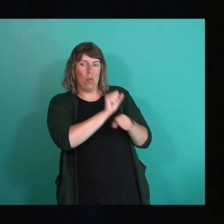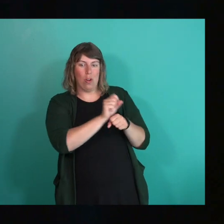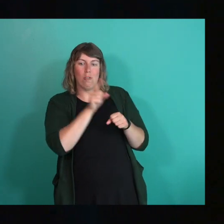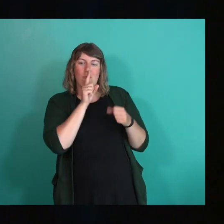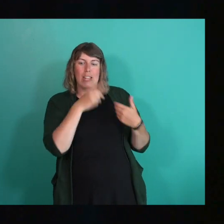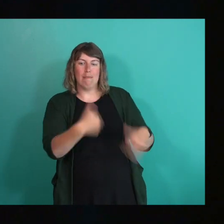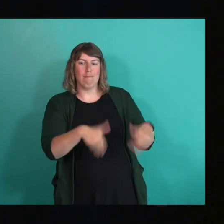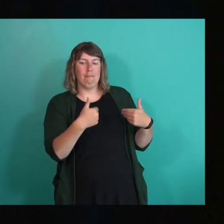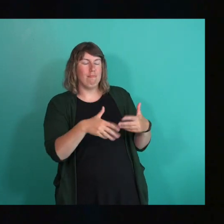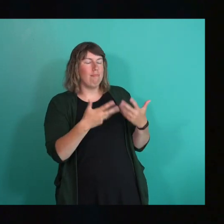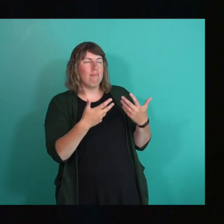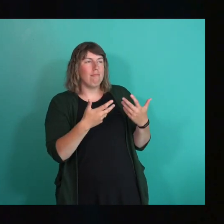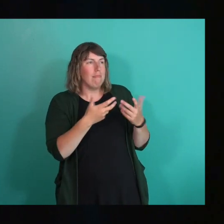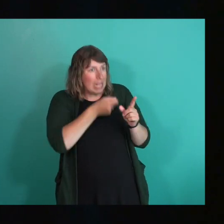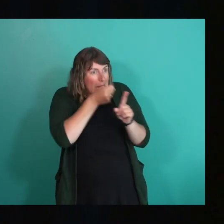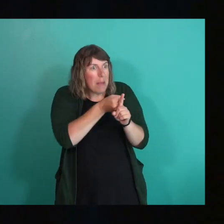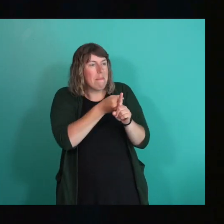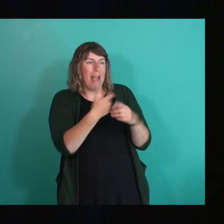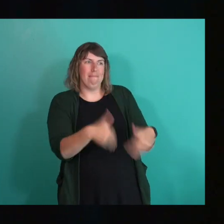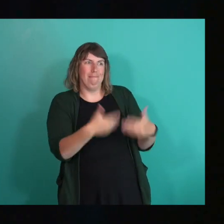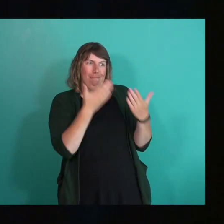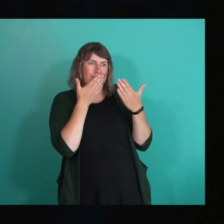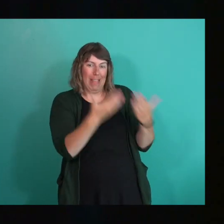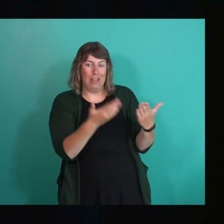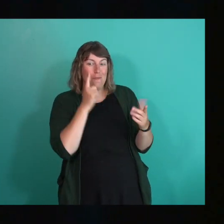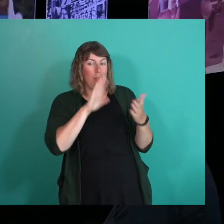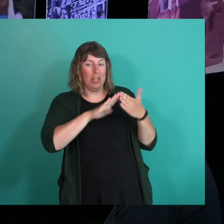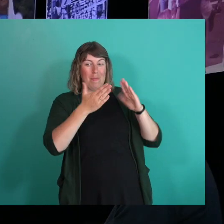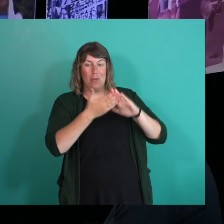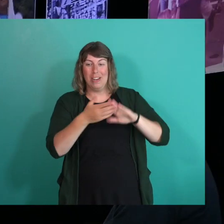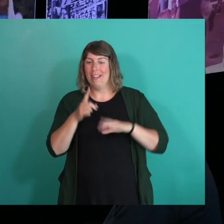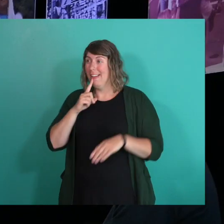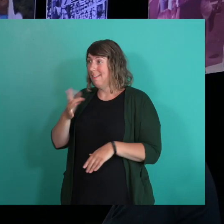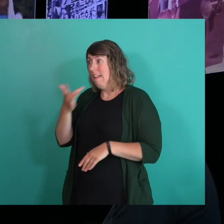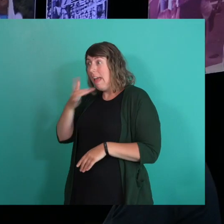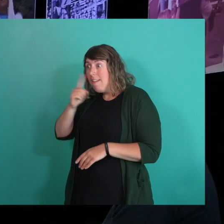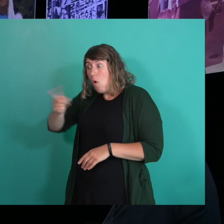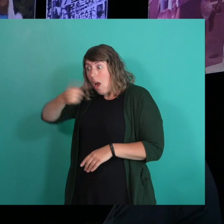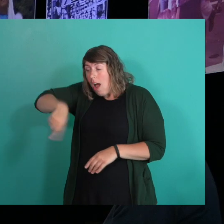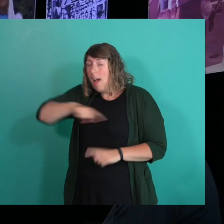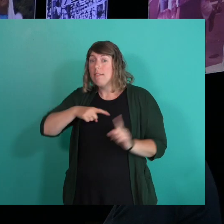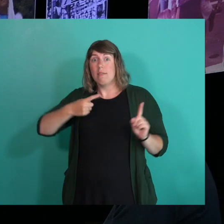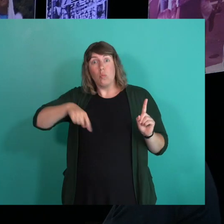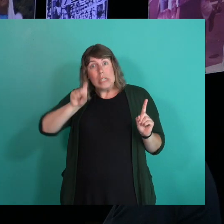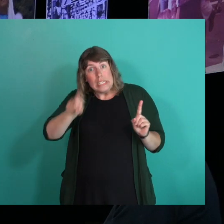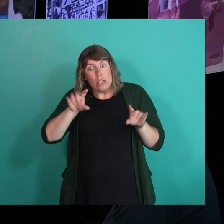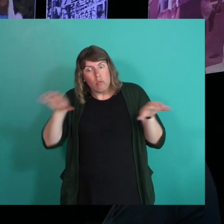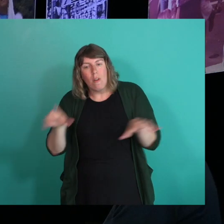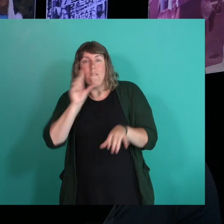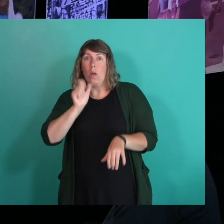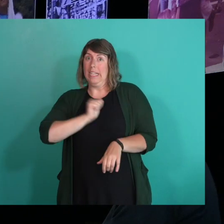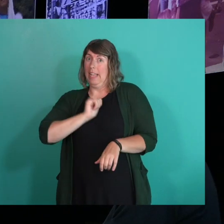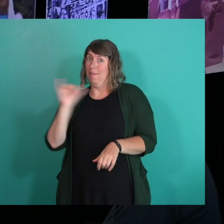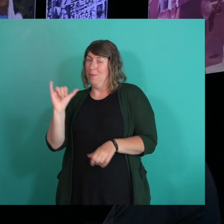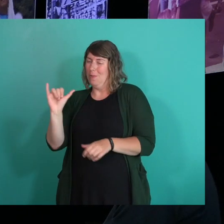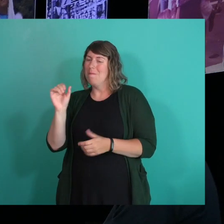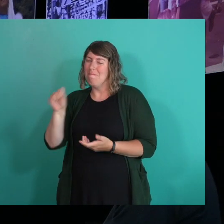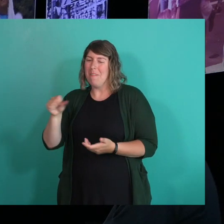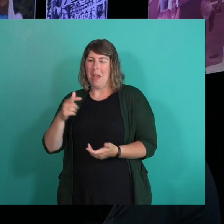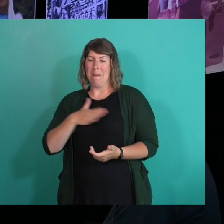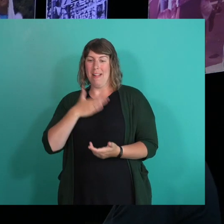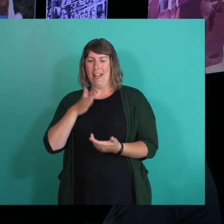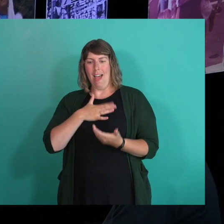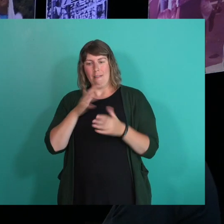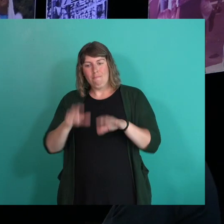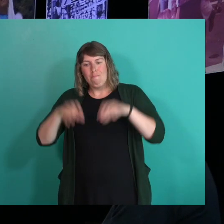it's, it's just had such a tremendous impact on our community. was good for us. It's what we needed to do for ourselves. So, yeah, so I'm glad